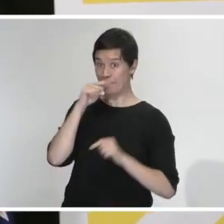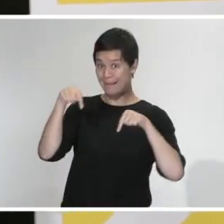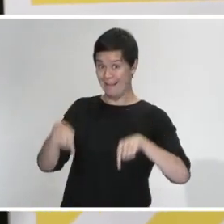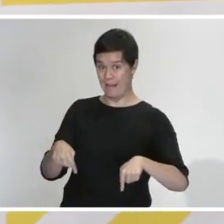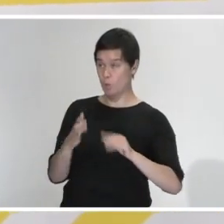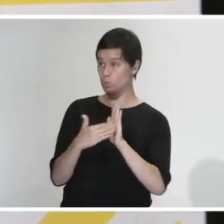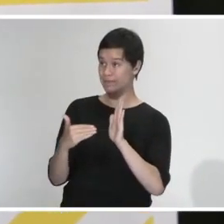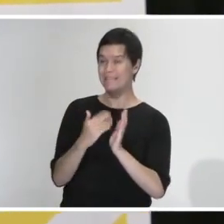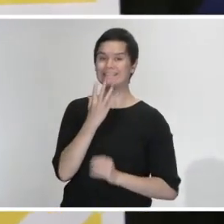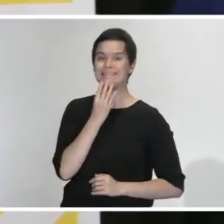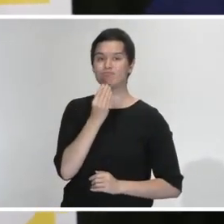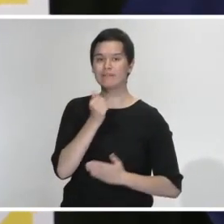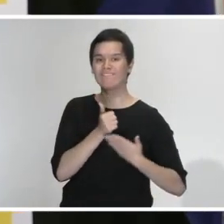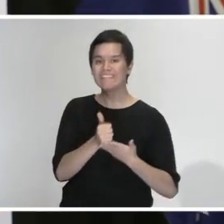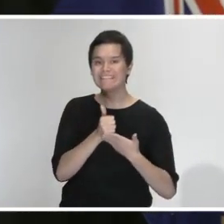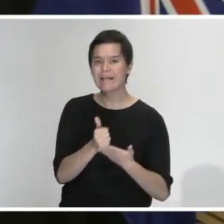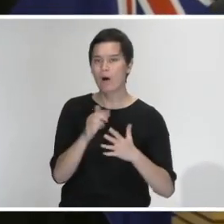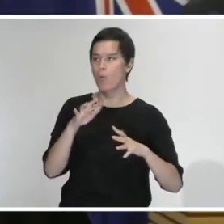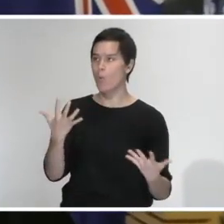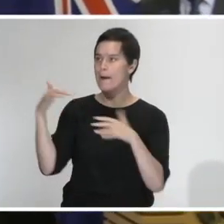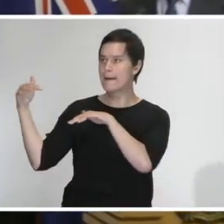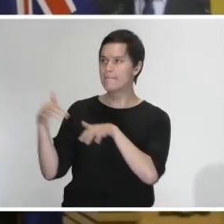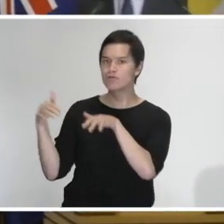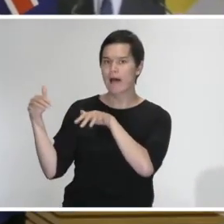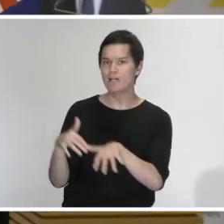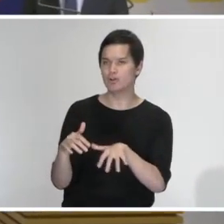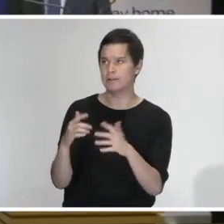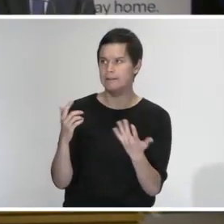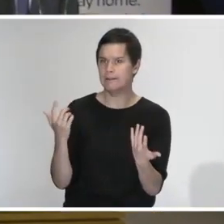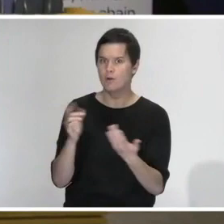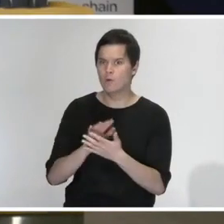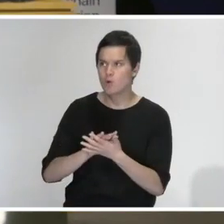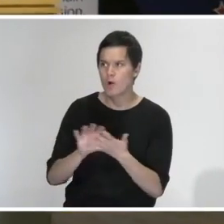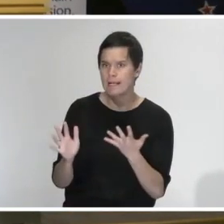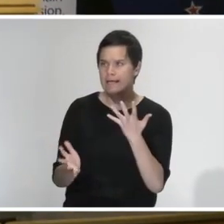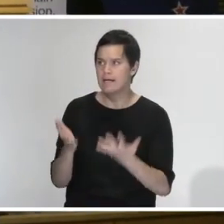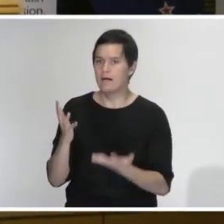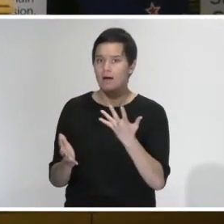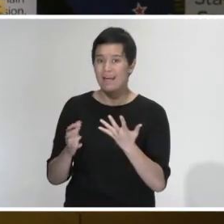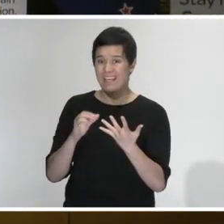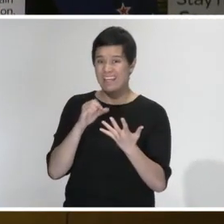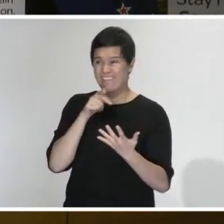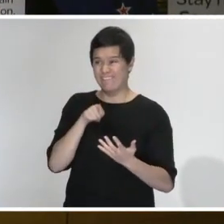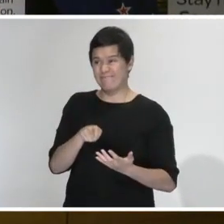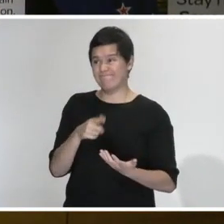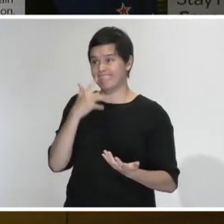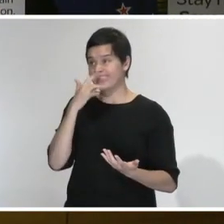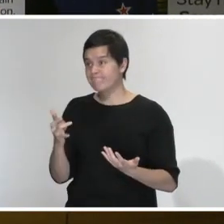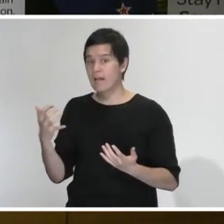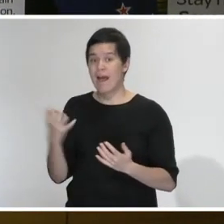whose immigration status may be a bit unclear? Will they get help to get home if they need to?